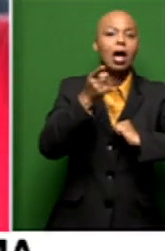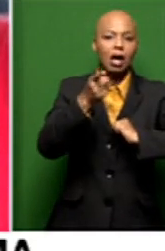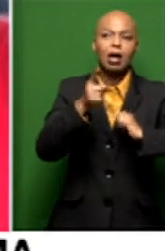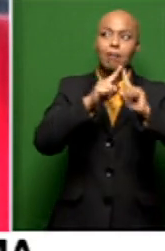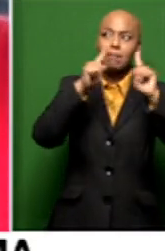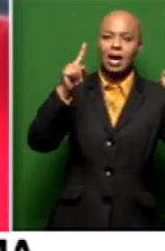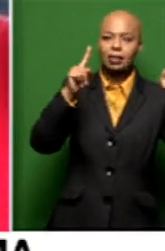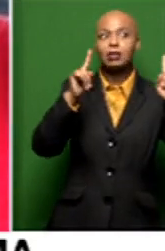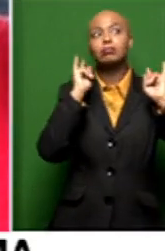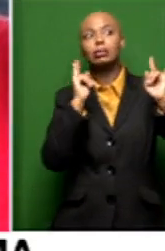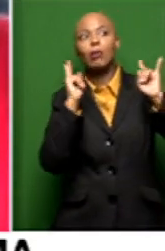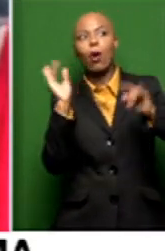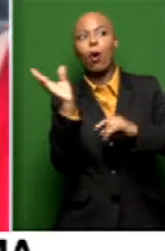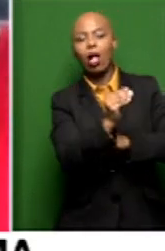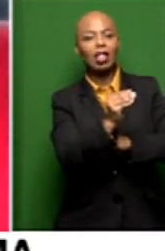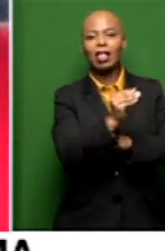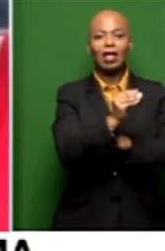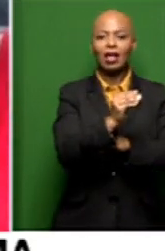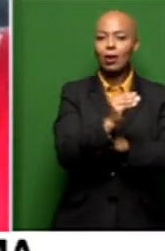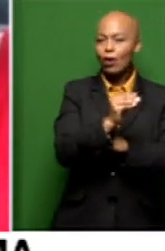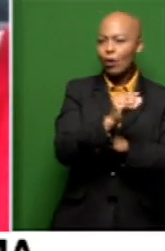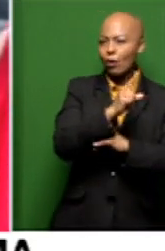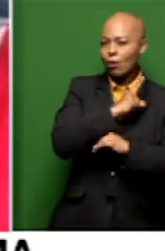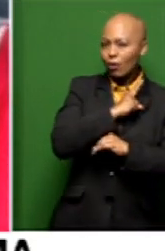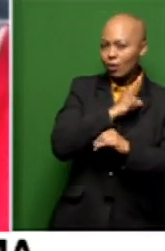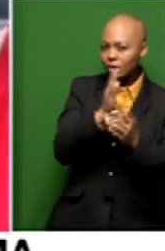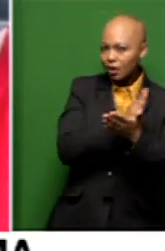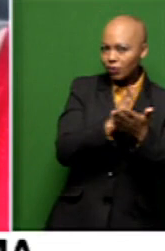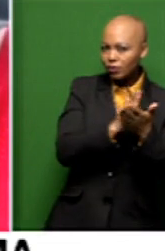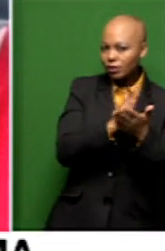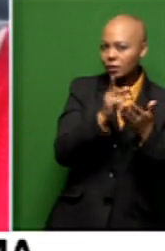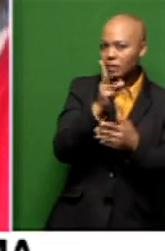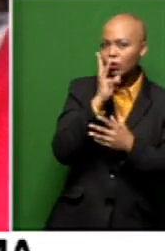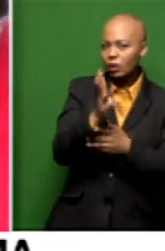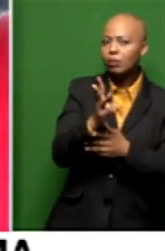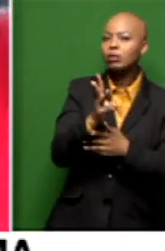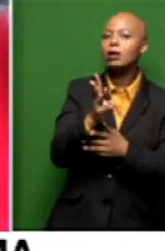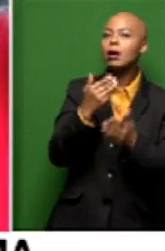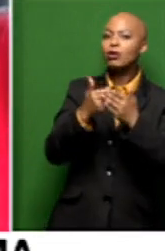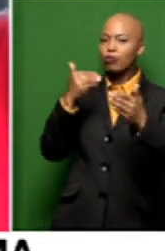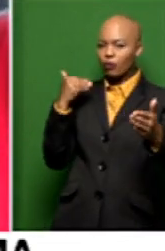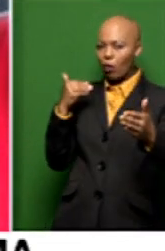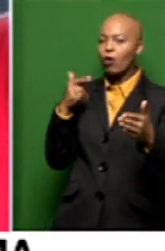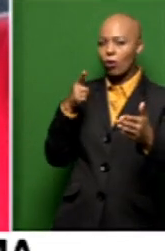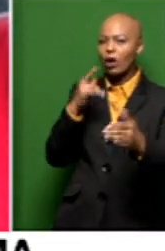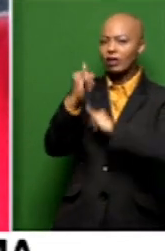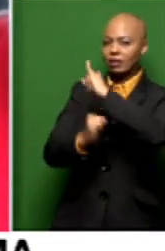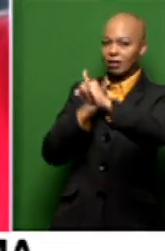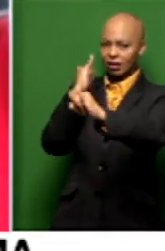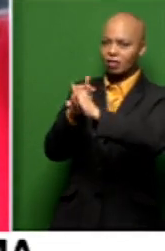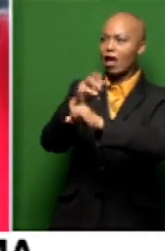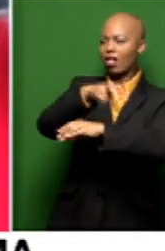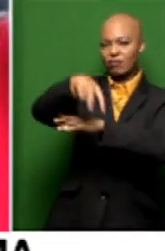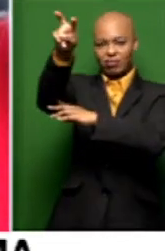because I was a kid. Some of them were before and some of the international actors were before that. Yeah, yeah, the international people.